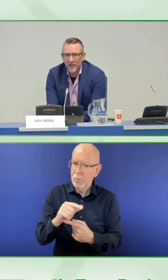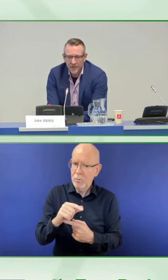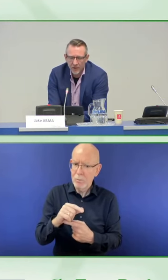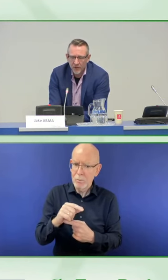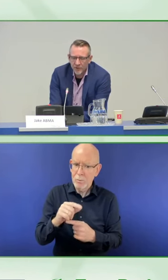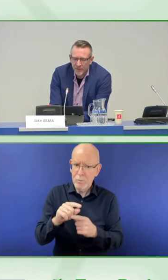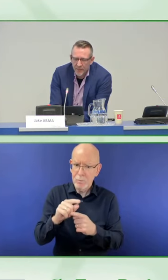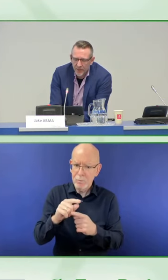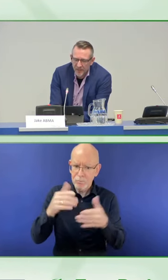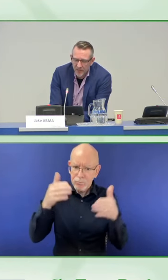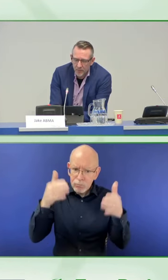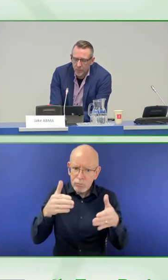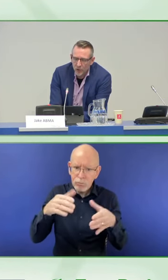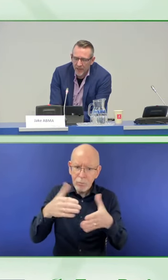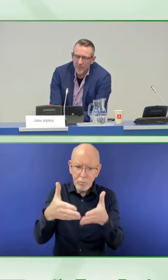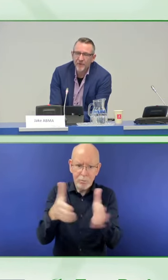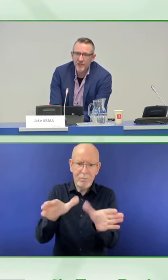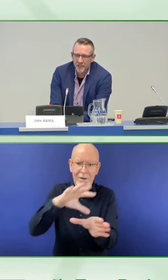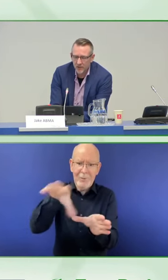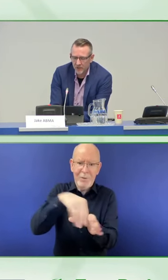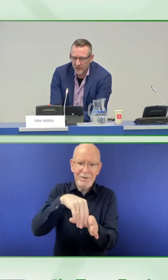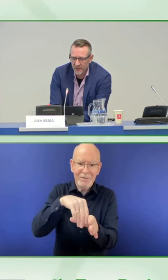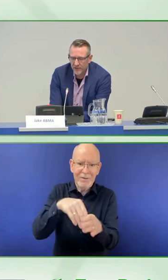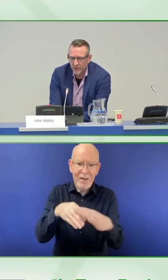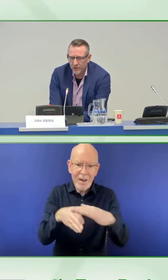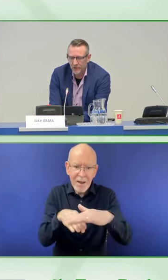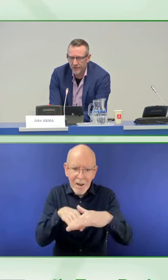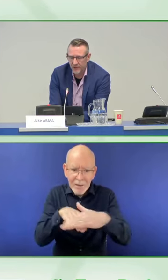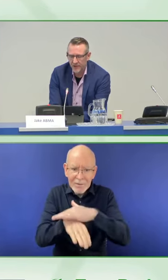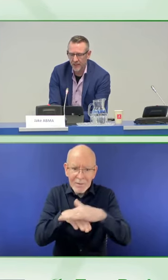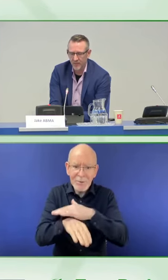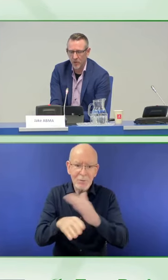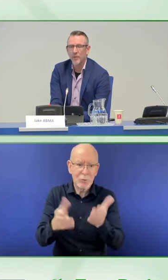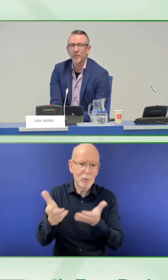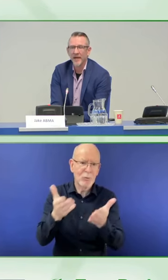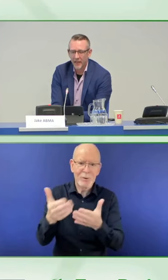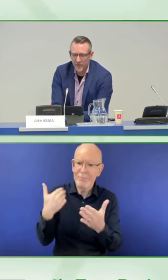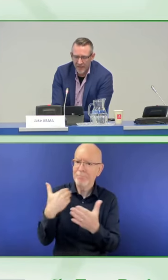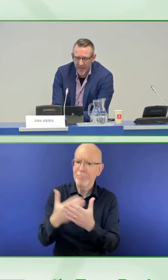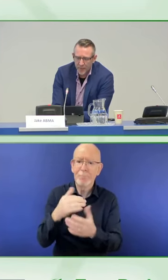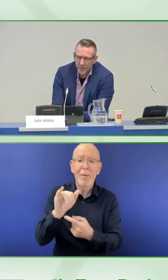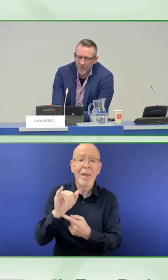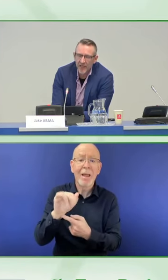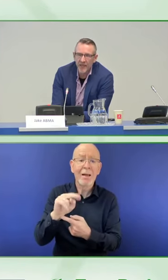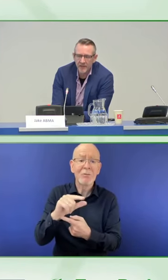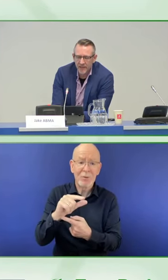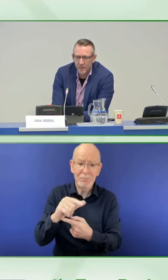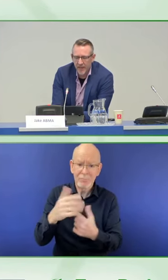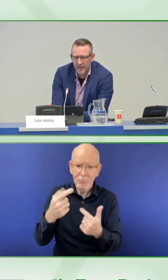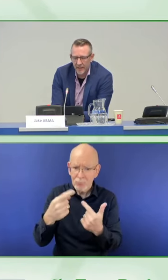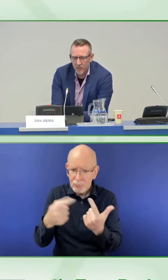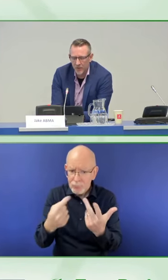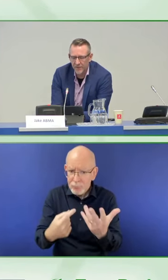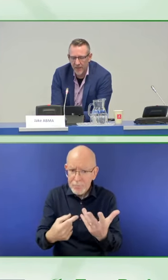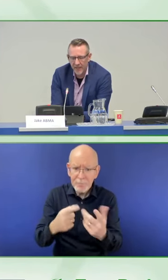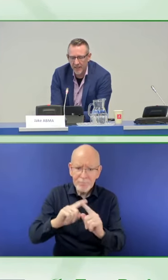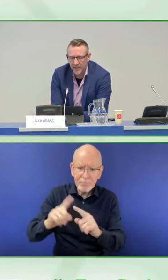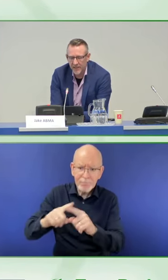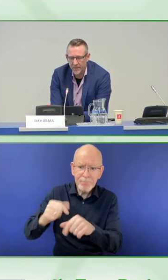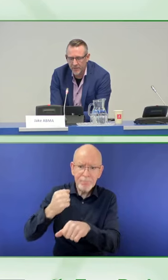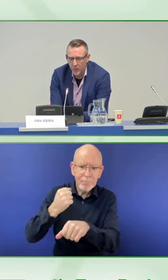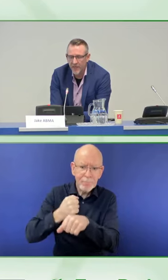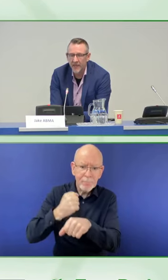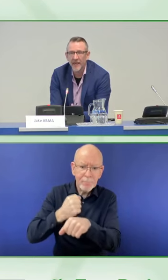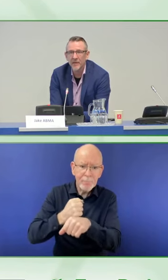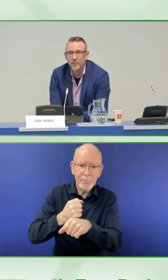We are currently placing more emphasis on digital services like mobile banking with the app and internet banking with my